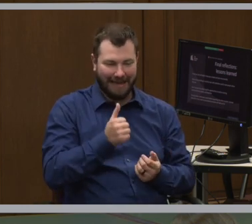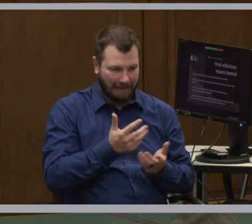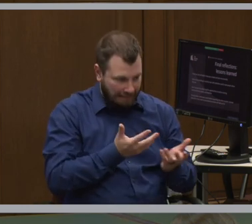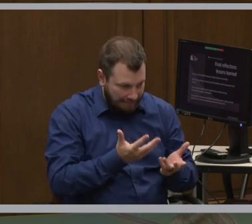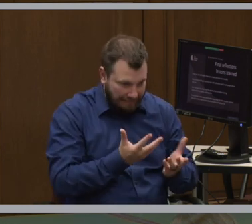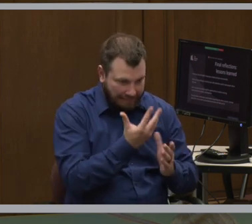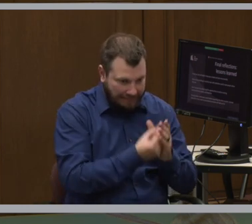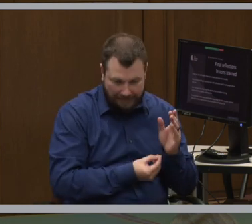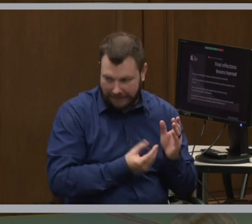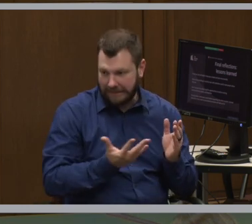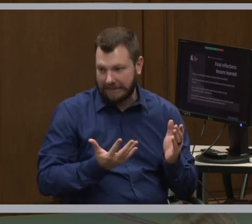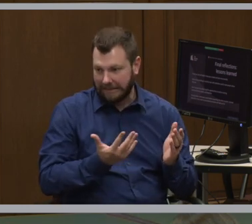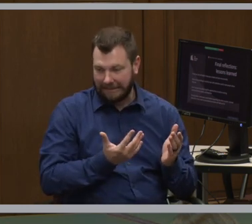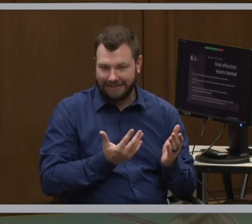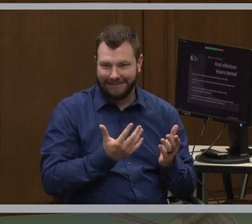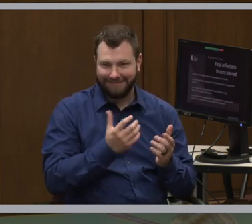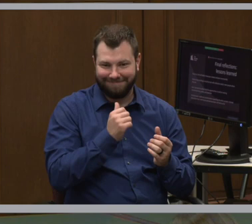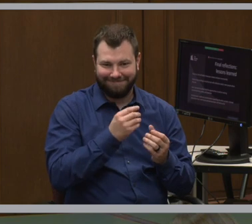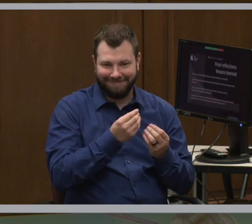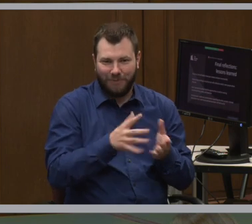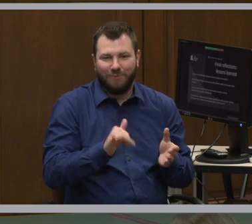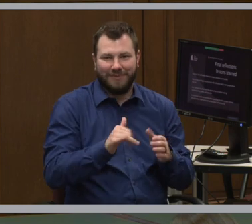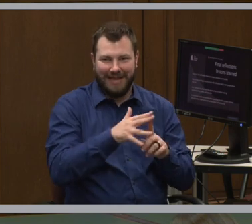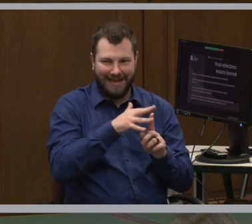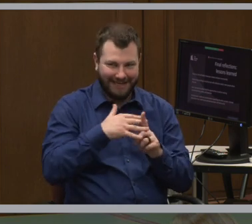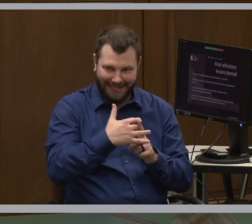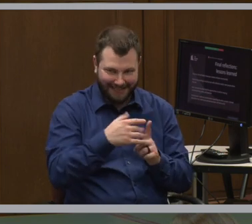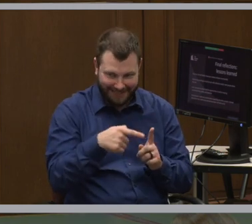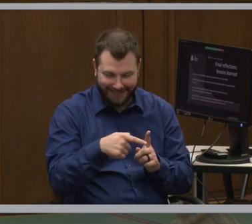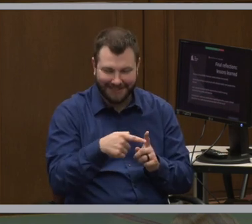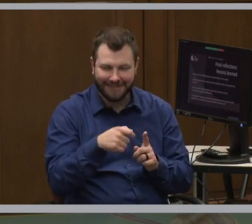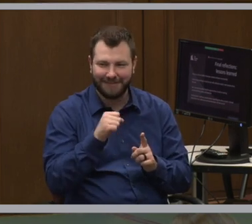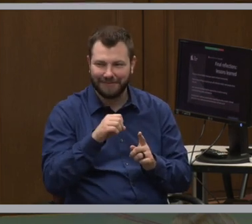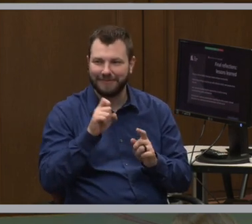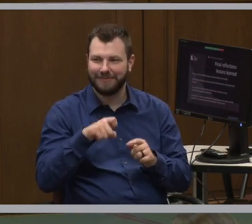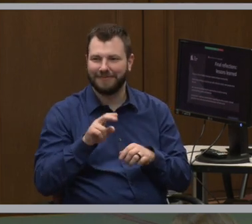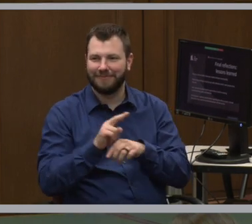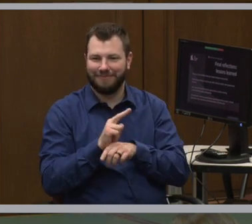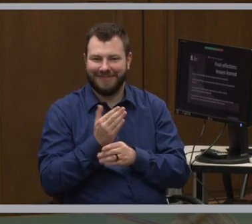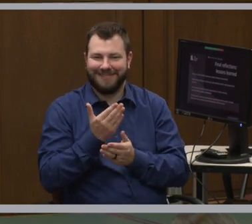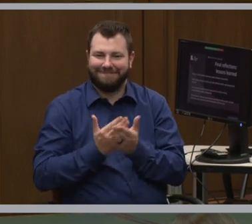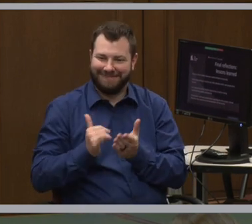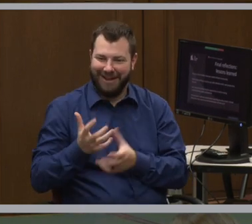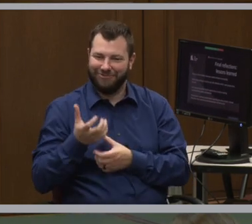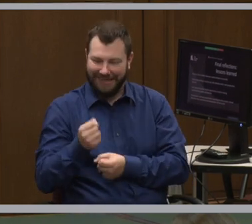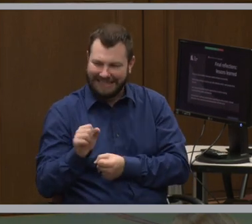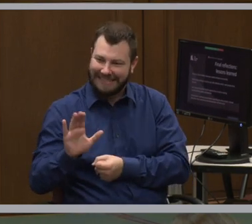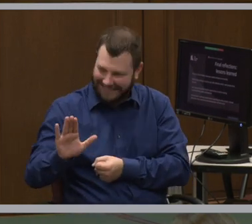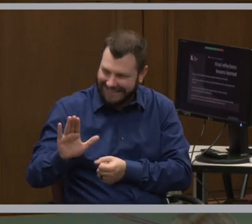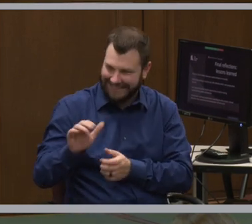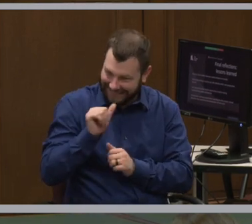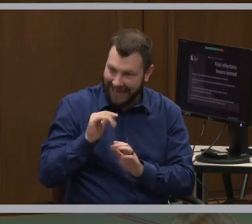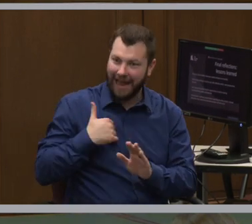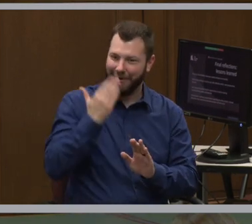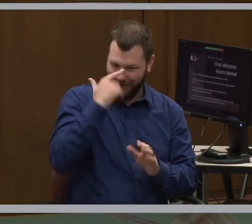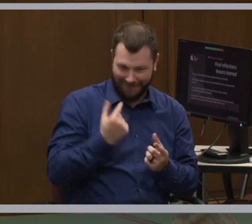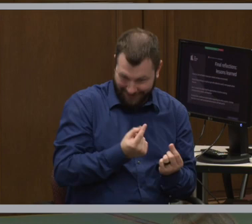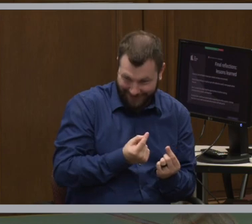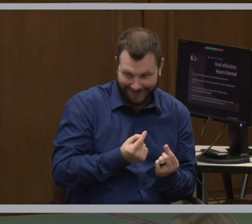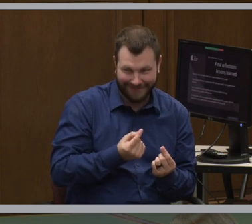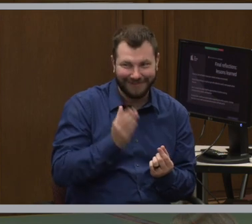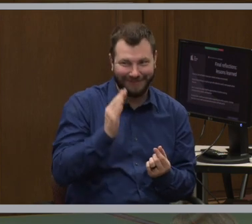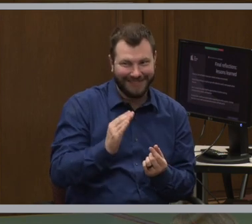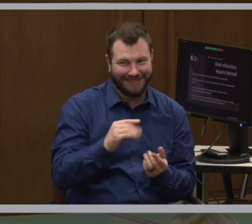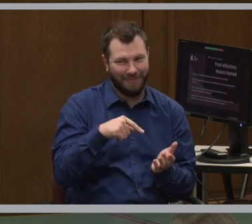lose the context. So that is where I had to use some of that goodwill of, no, no, no, I know what I'm doing. This is going to pay off,